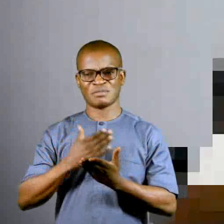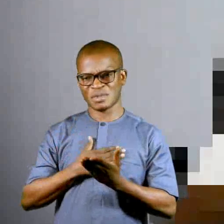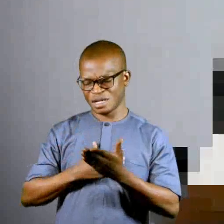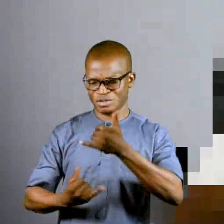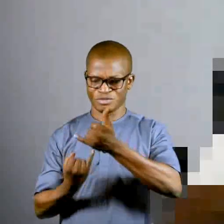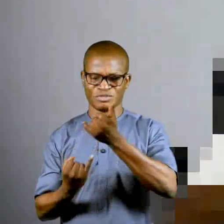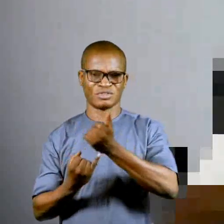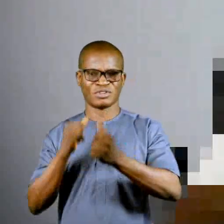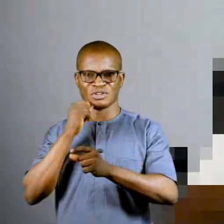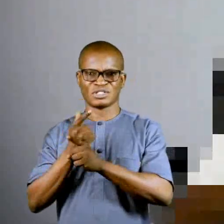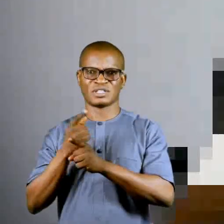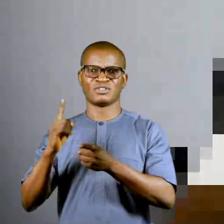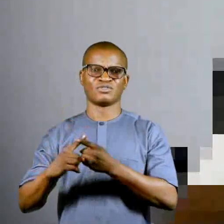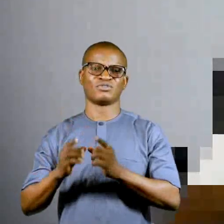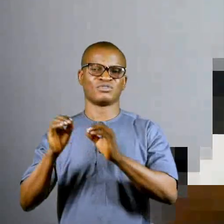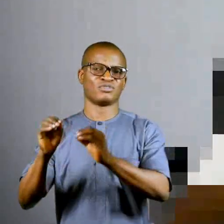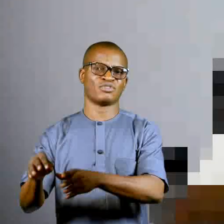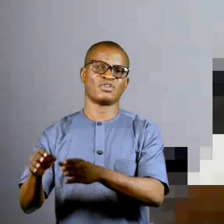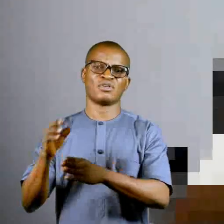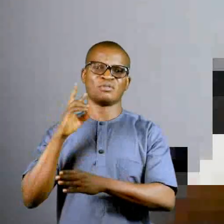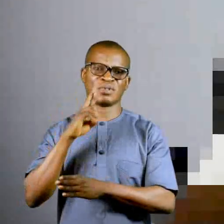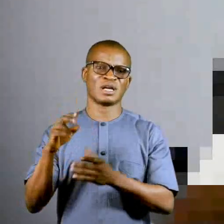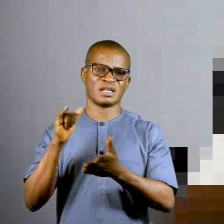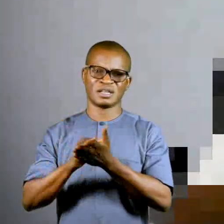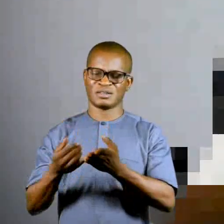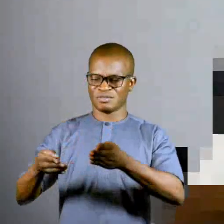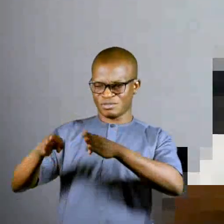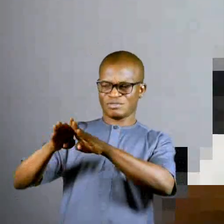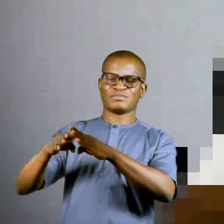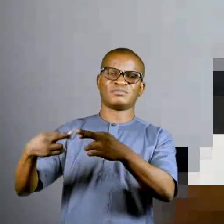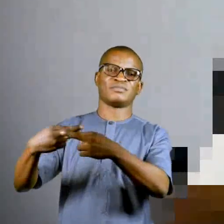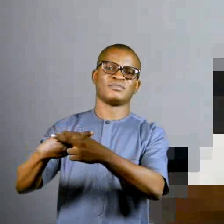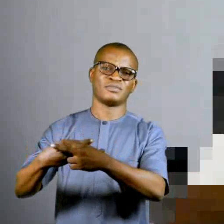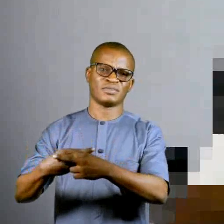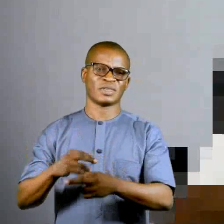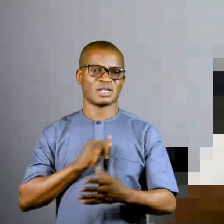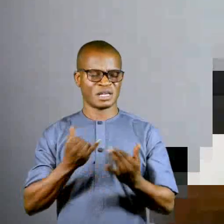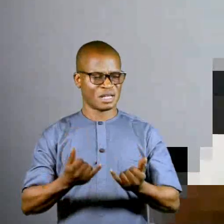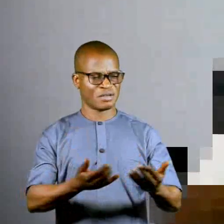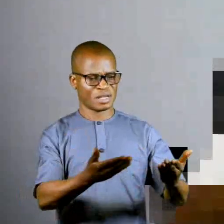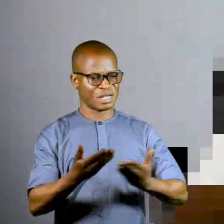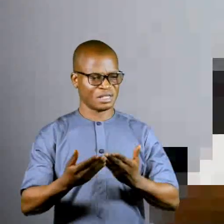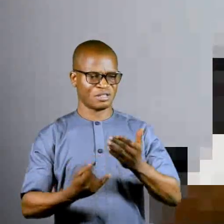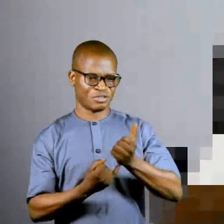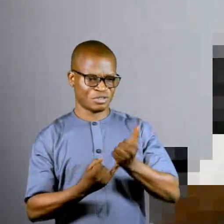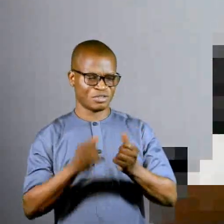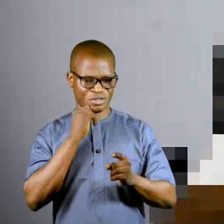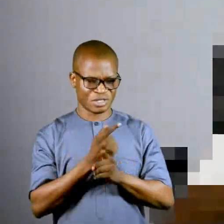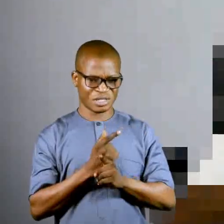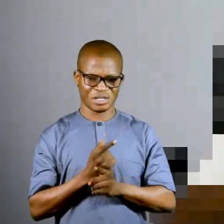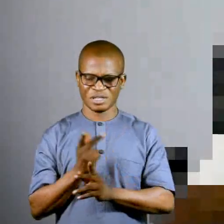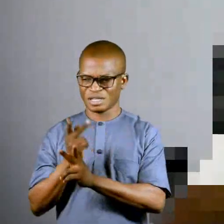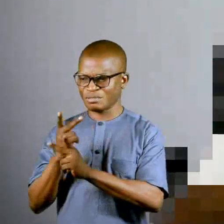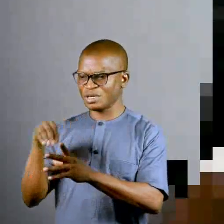sister, my small sister, to go drop her. Let me lock her inside the room. I carry the small